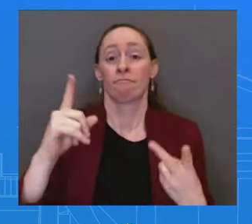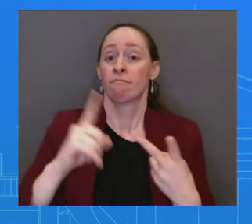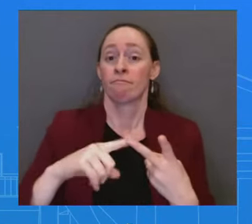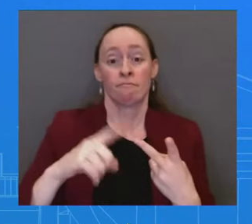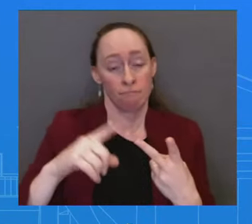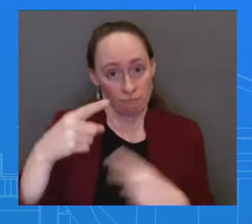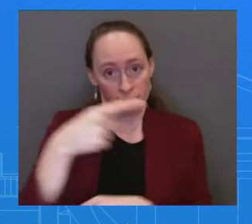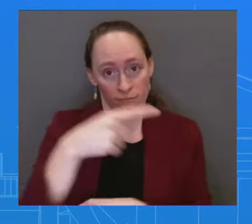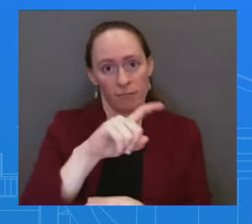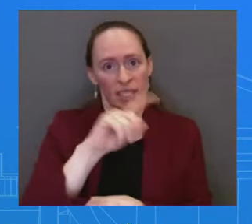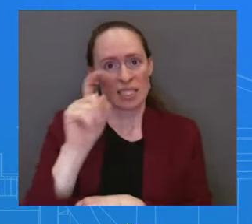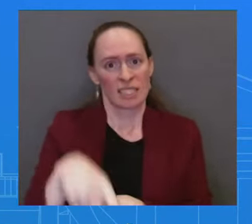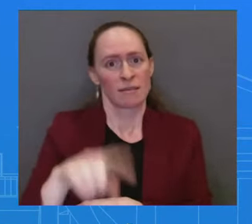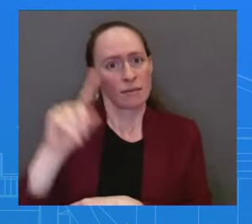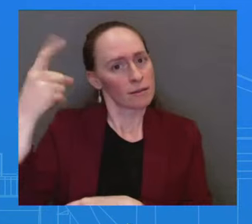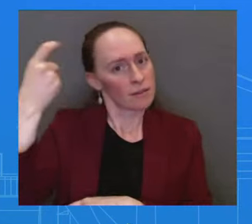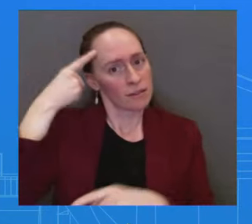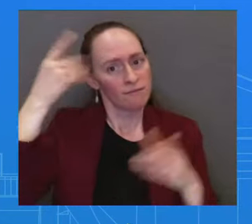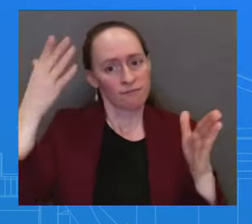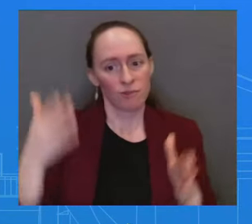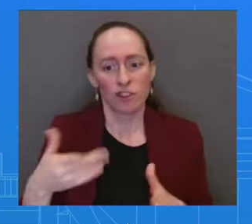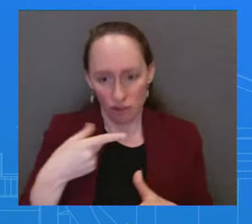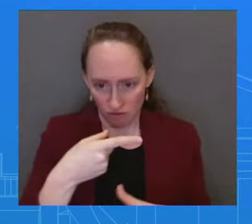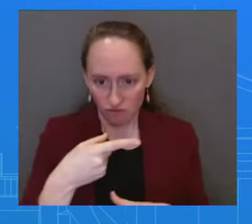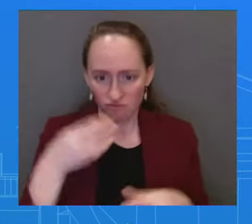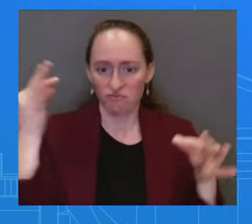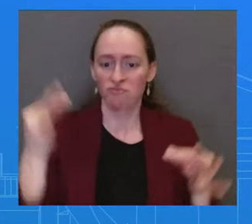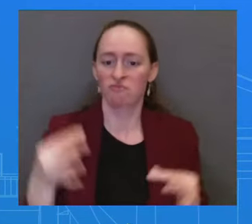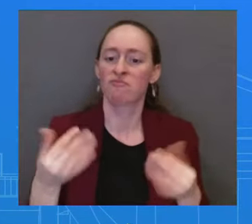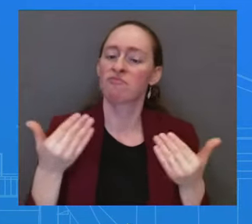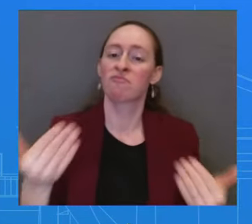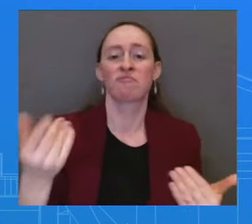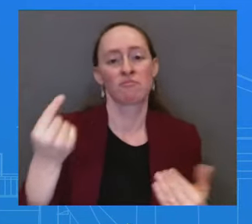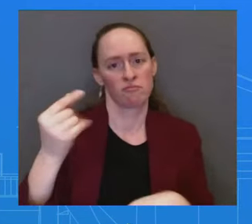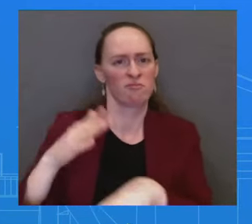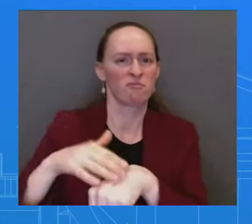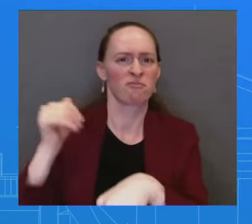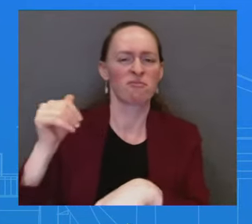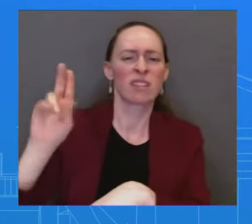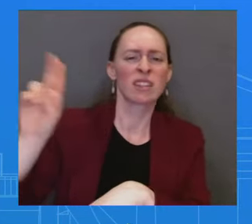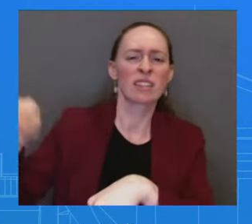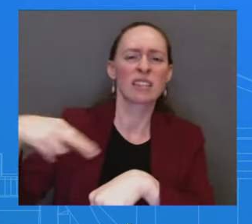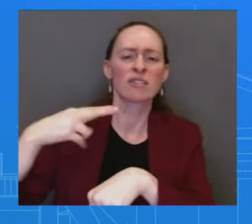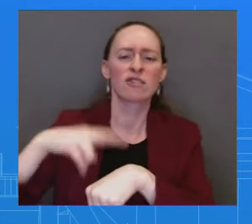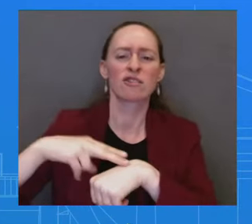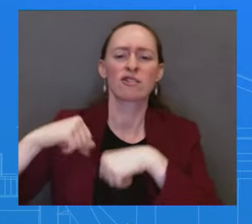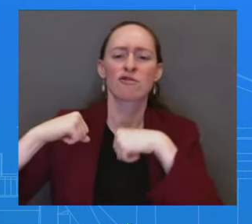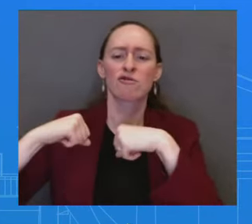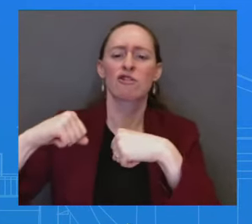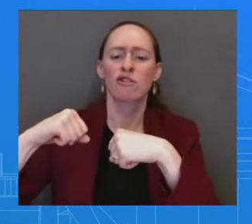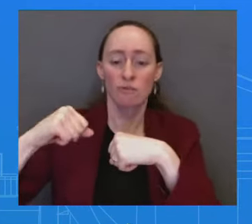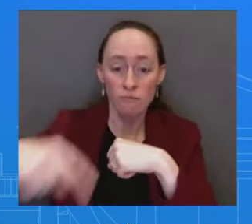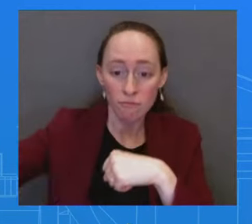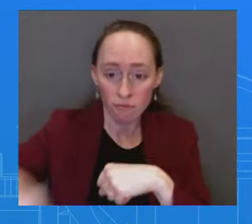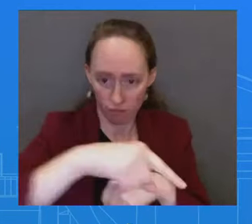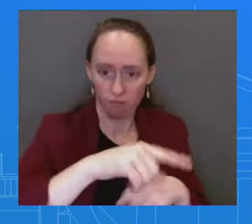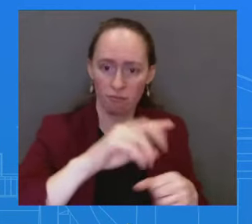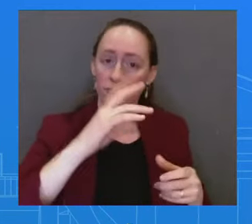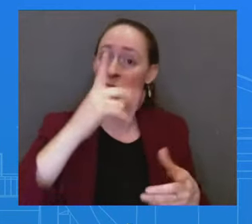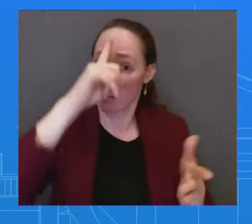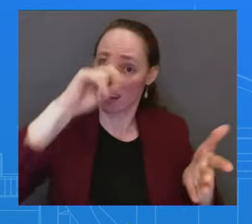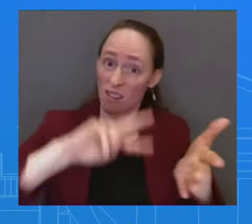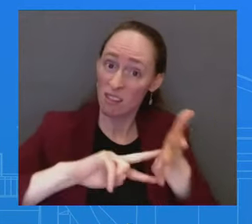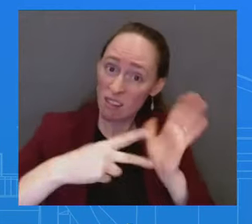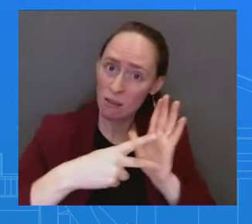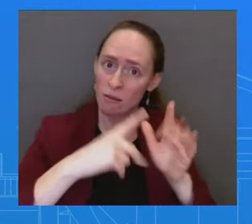the law enforcement efforts of federal authorities, why is the President hesitant to simply